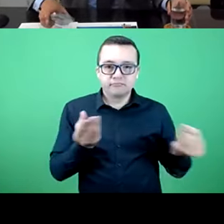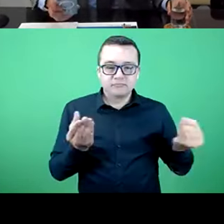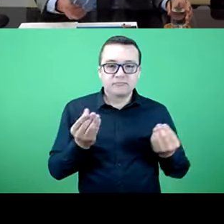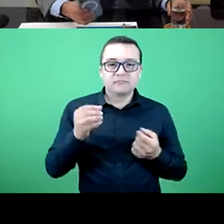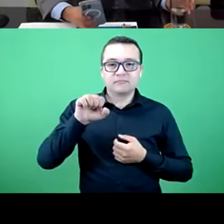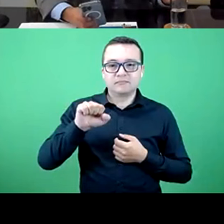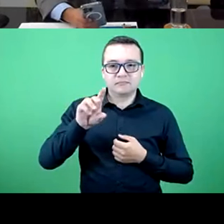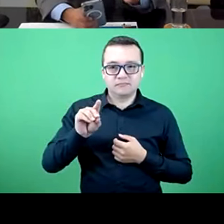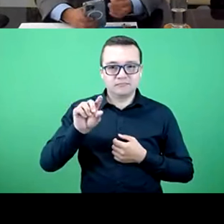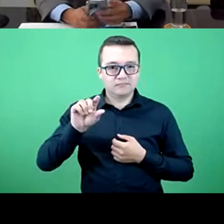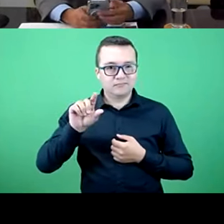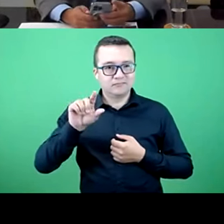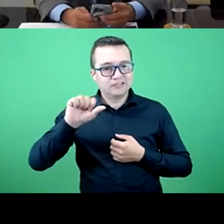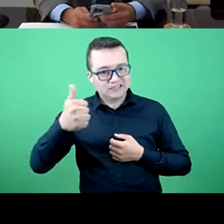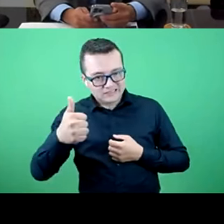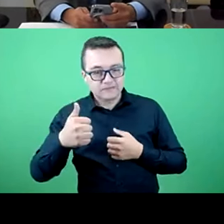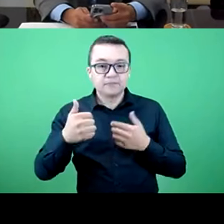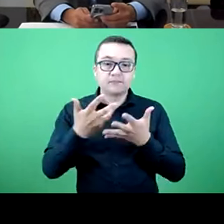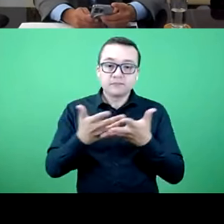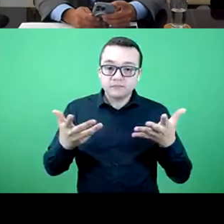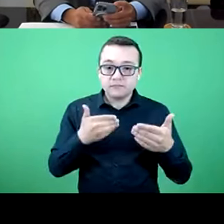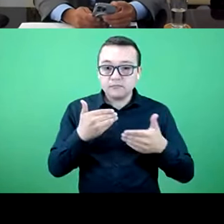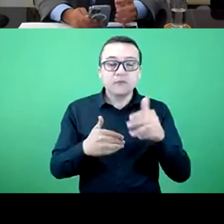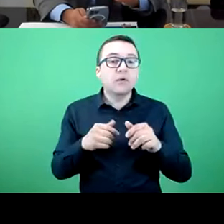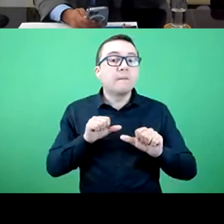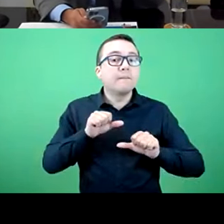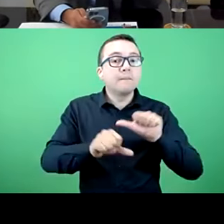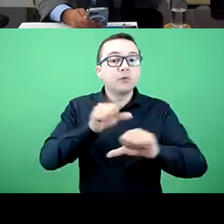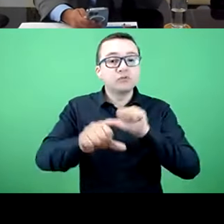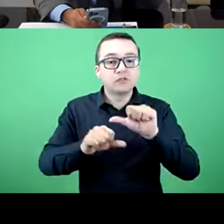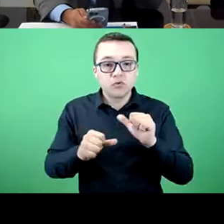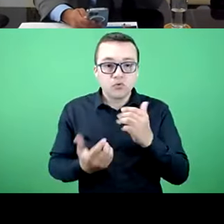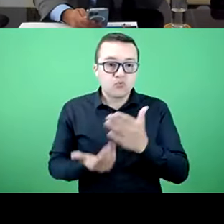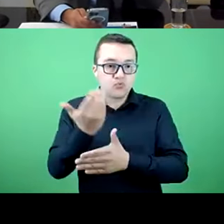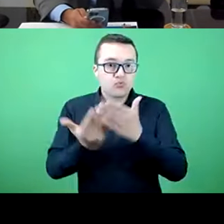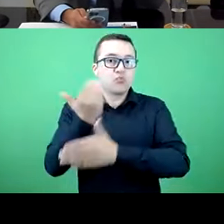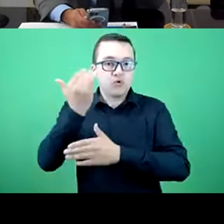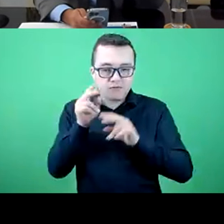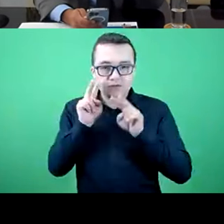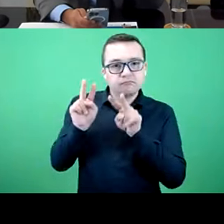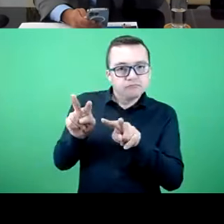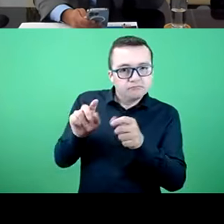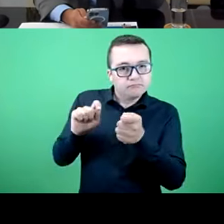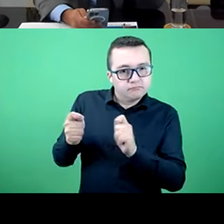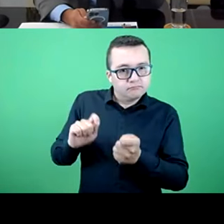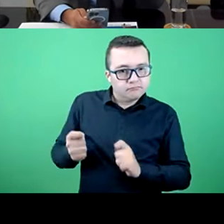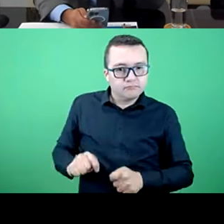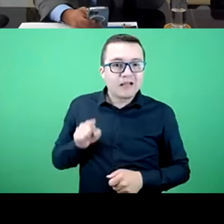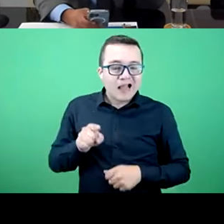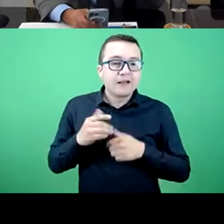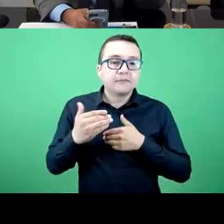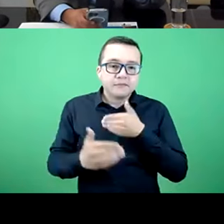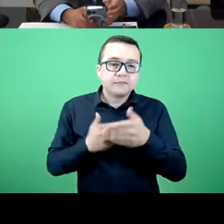CID-10. So this list of procedures that are covered is